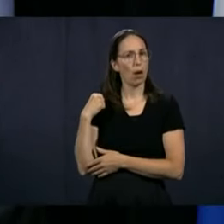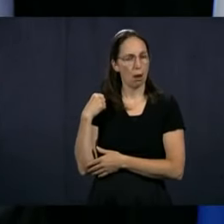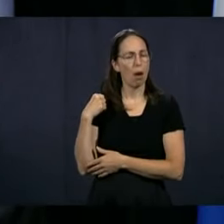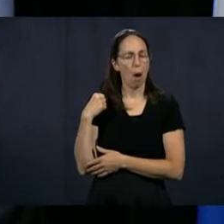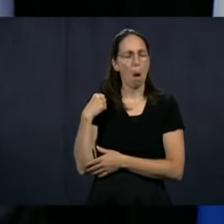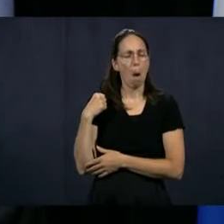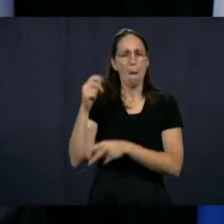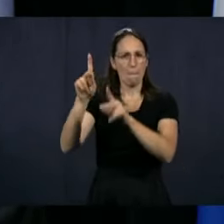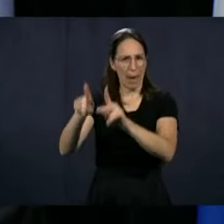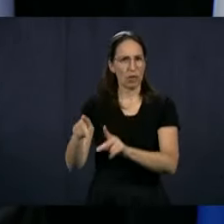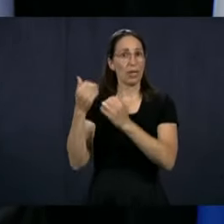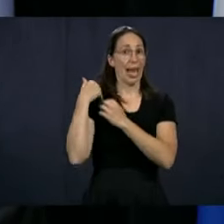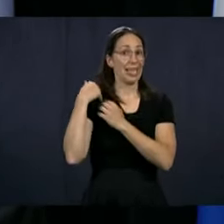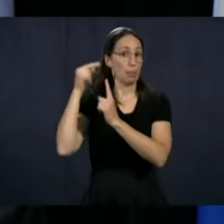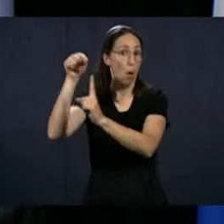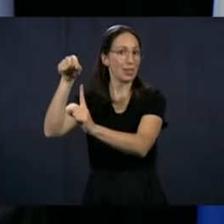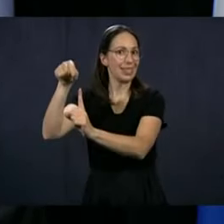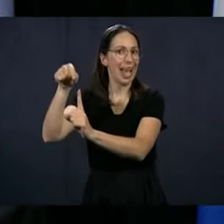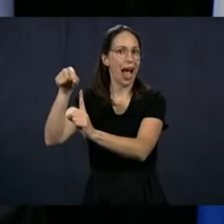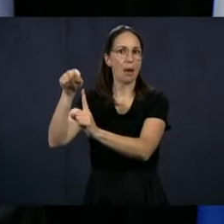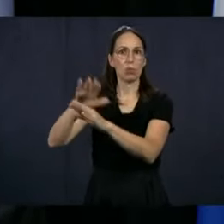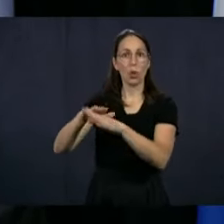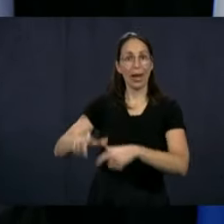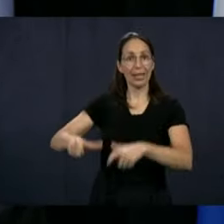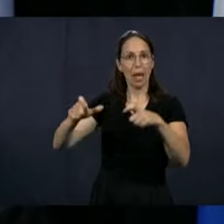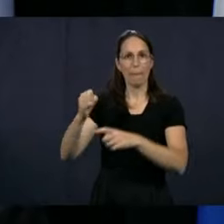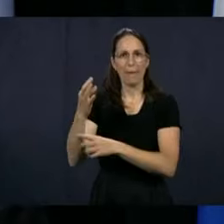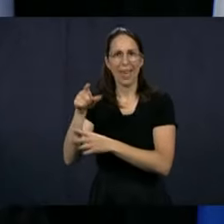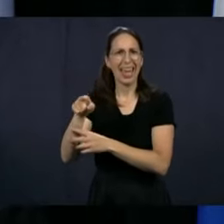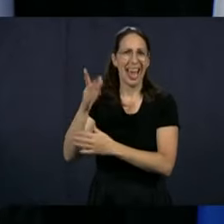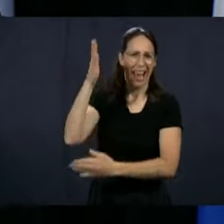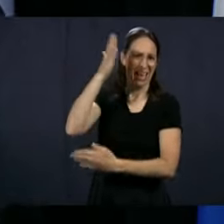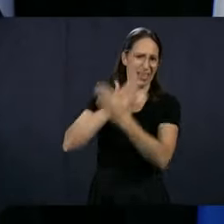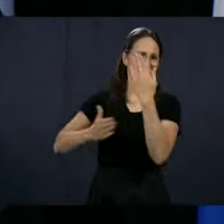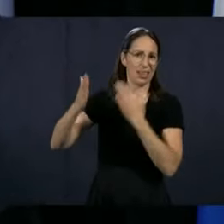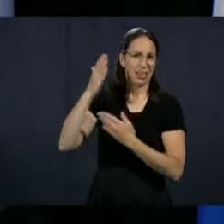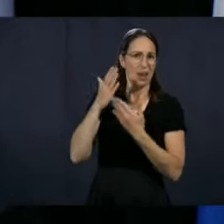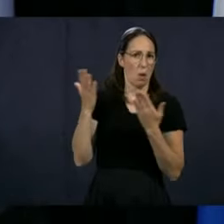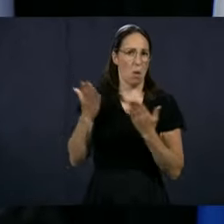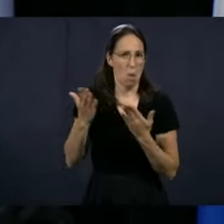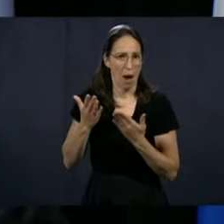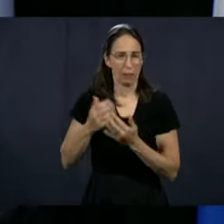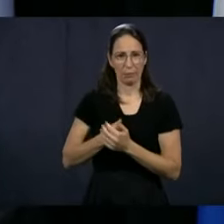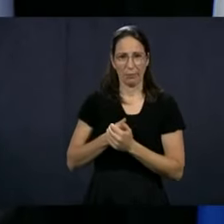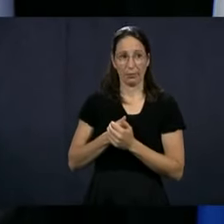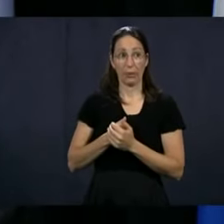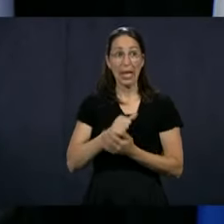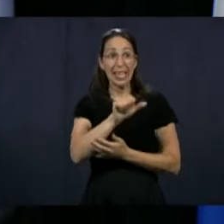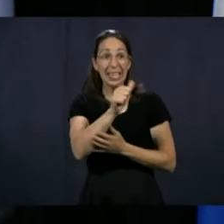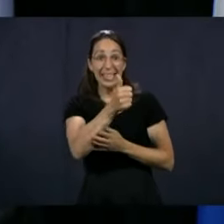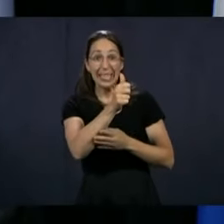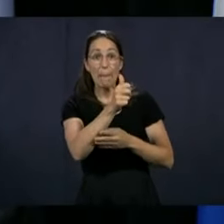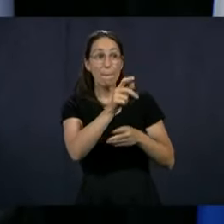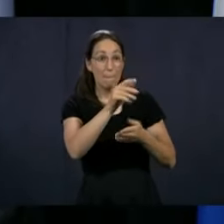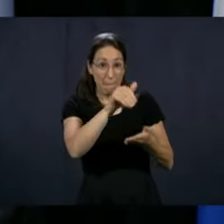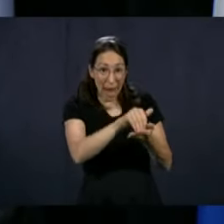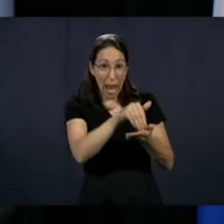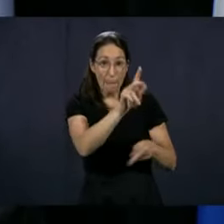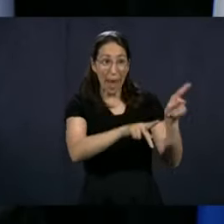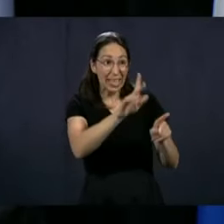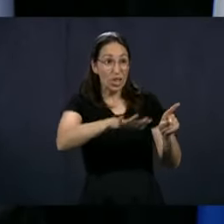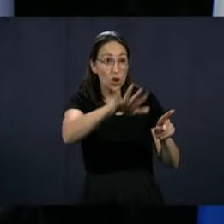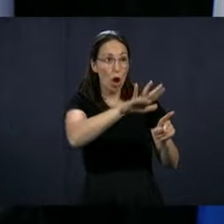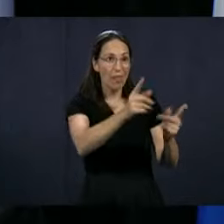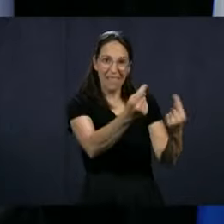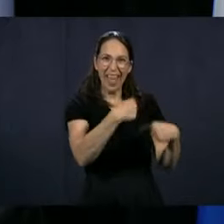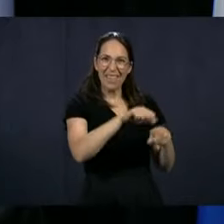yesterday. The people responsible for private residences who are worried that a part of the 10,000 people that we're going to be